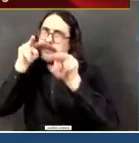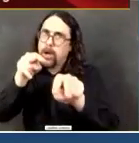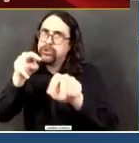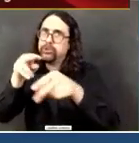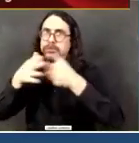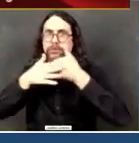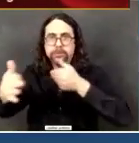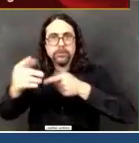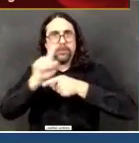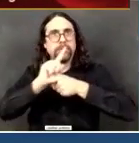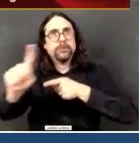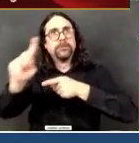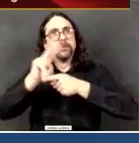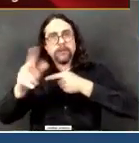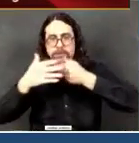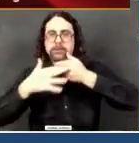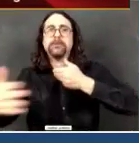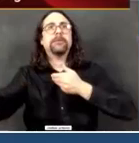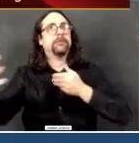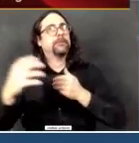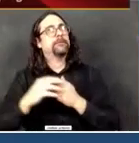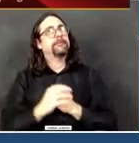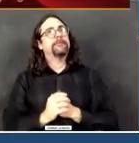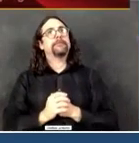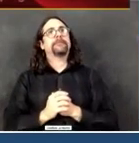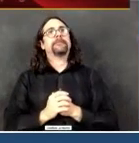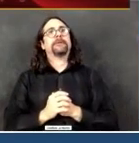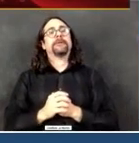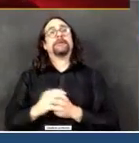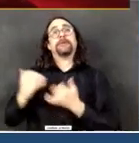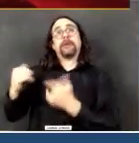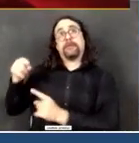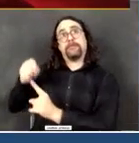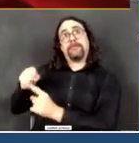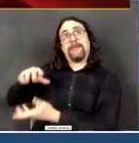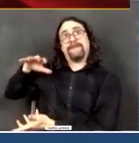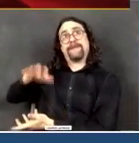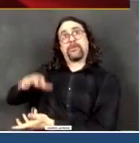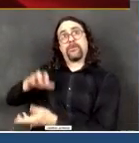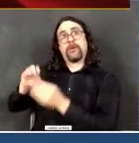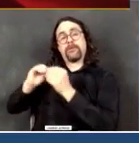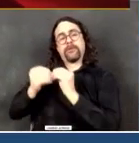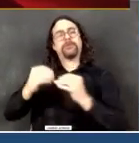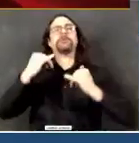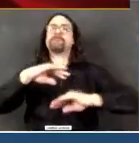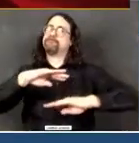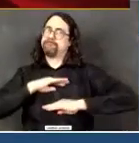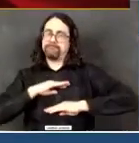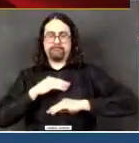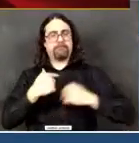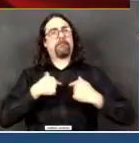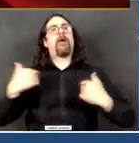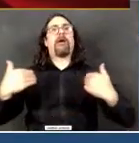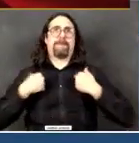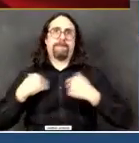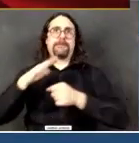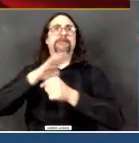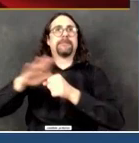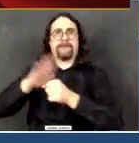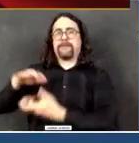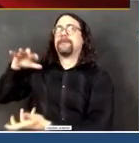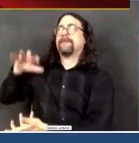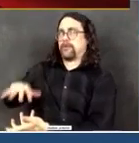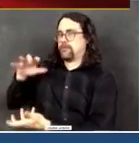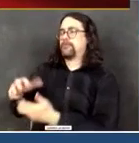For the coming week, and I'm going to talk about the crisis standard. I want to emphasize, and I say this to all New Yorkers, but particularly to our heroic